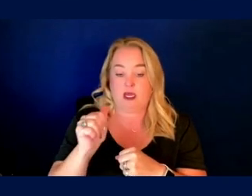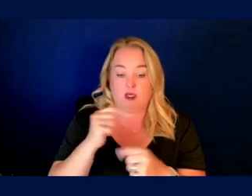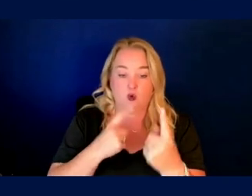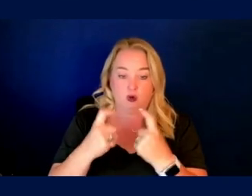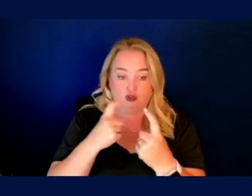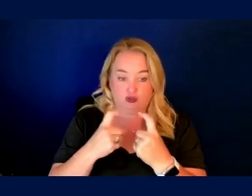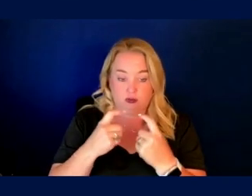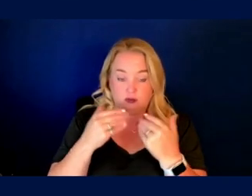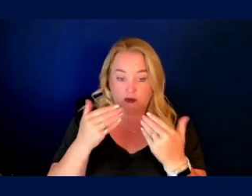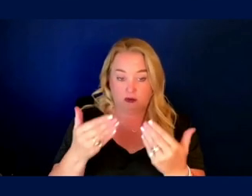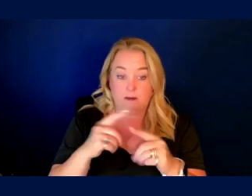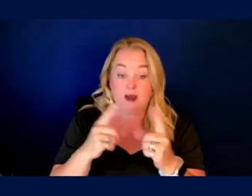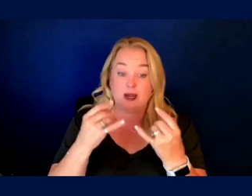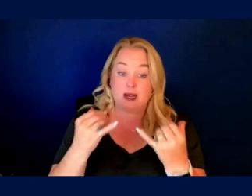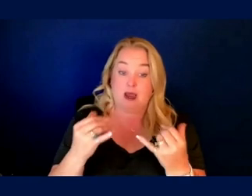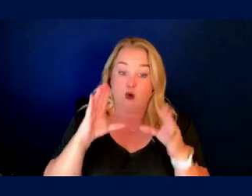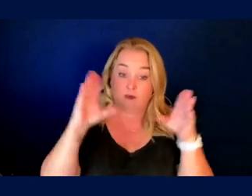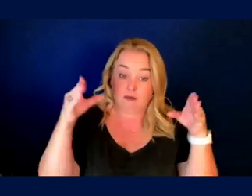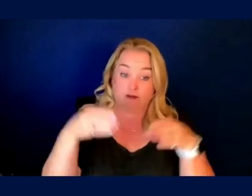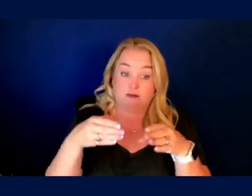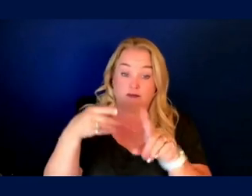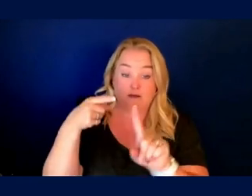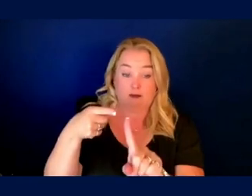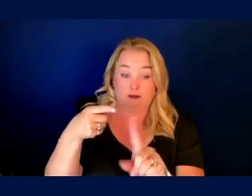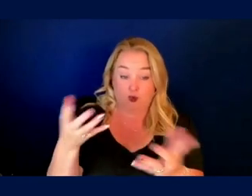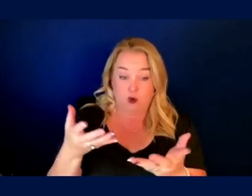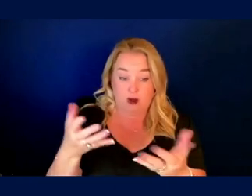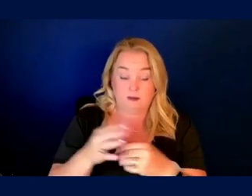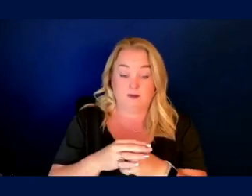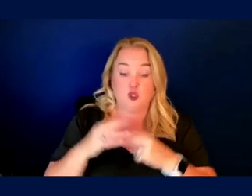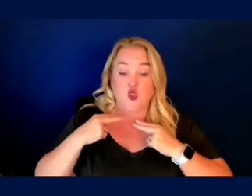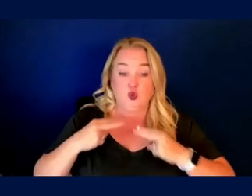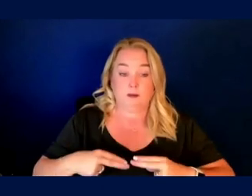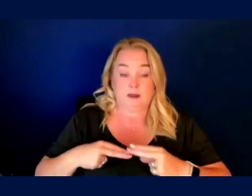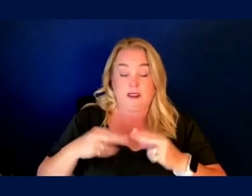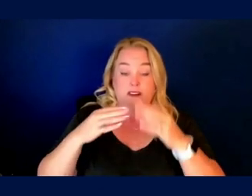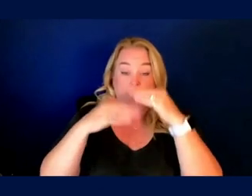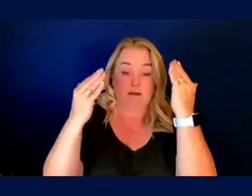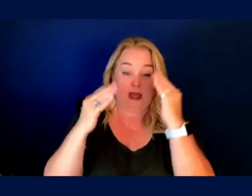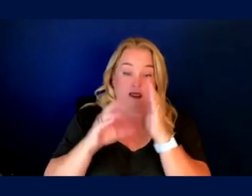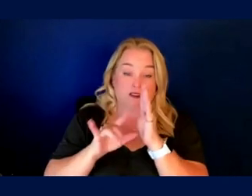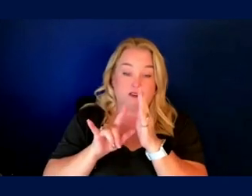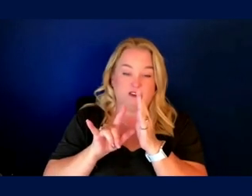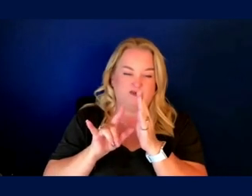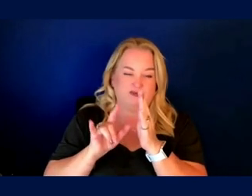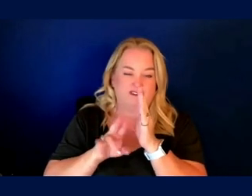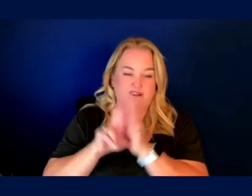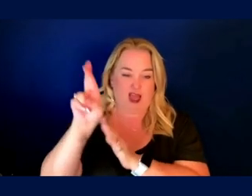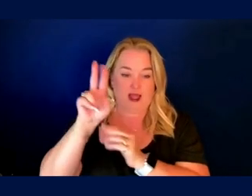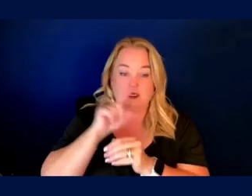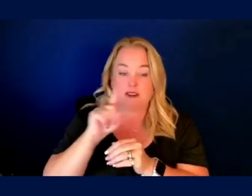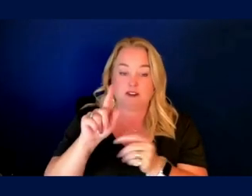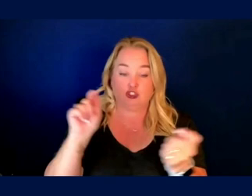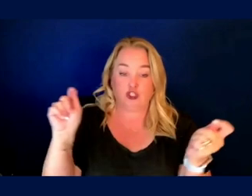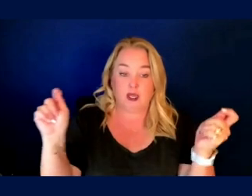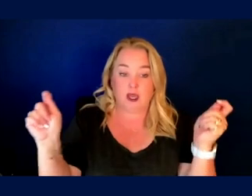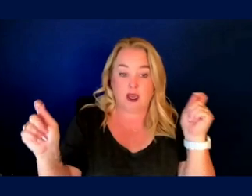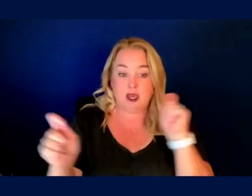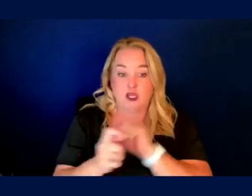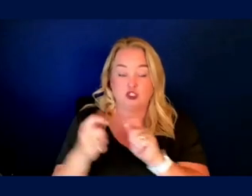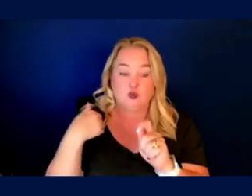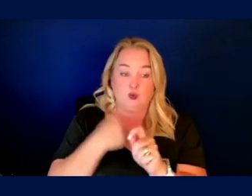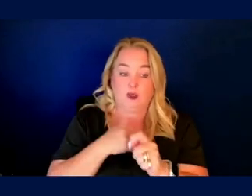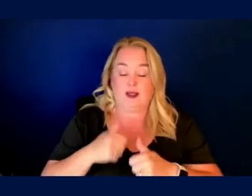So now on to the topic at hand, human spaceflight is changing dramatically. We live in exciting times in this field.